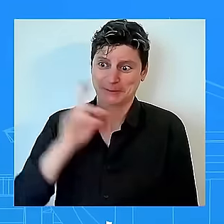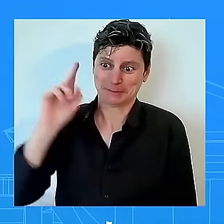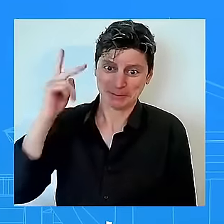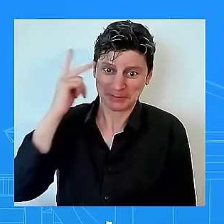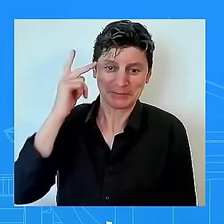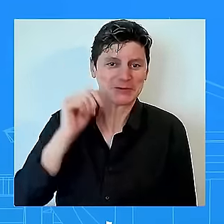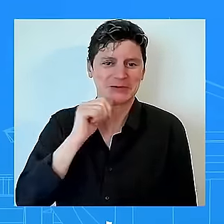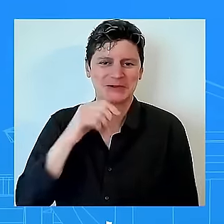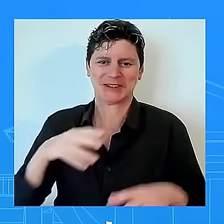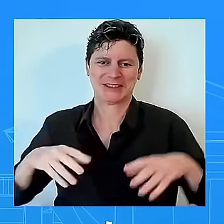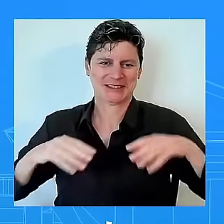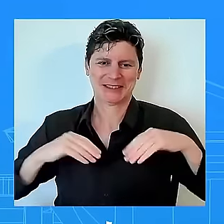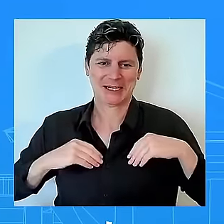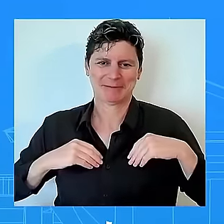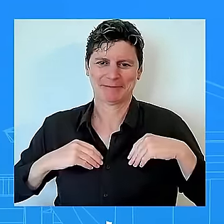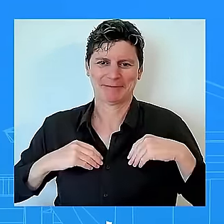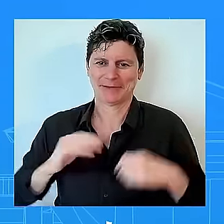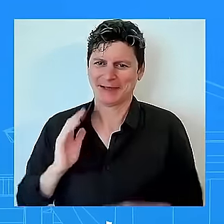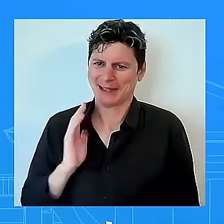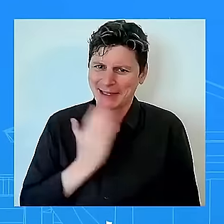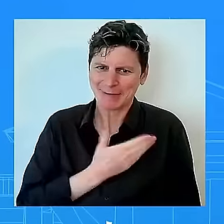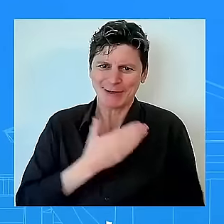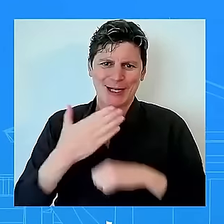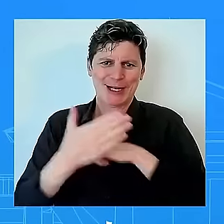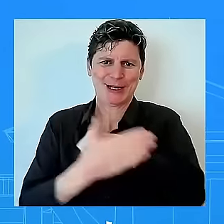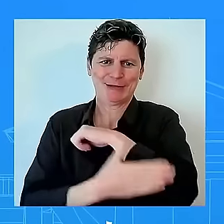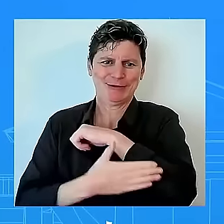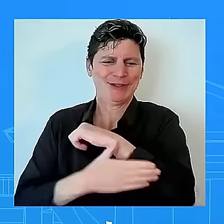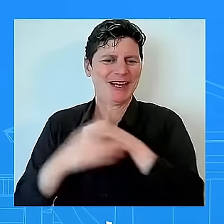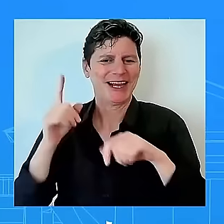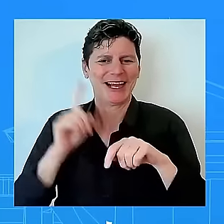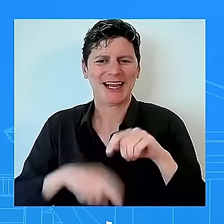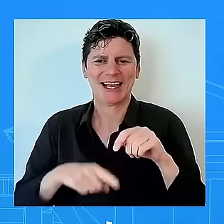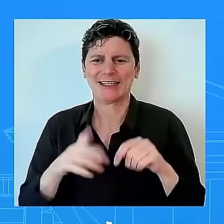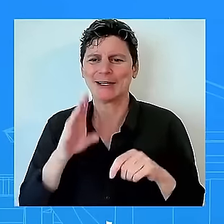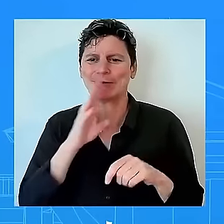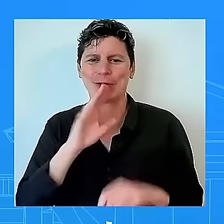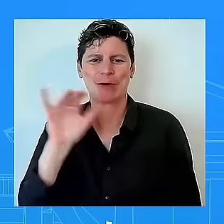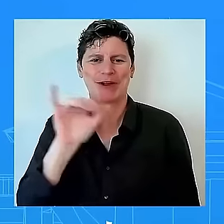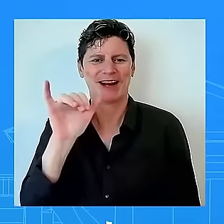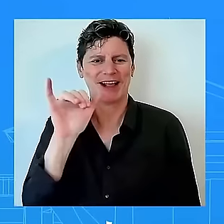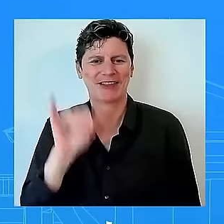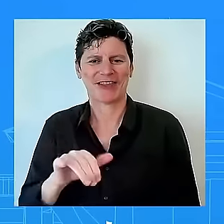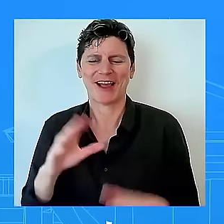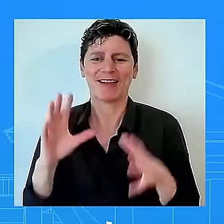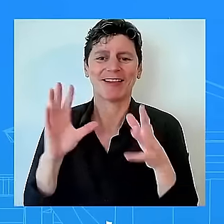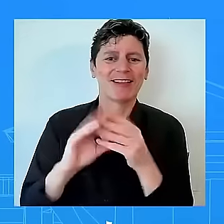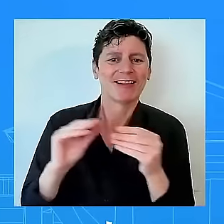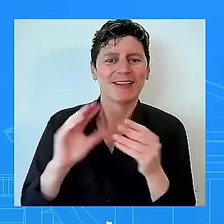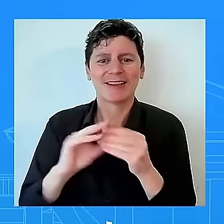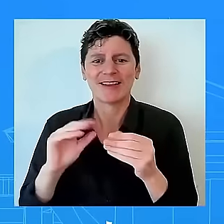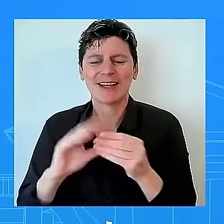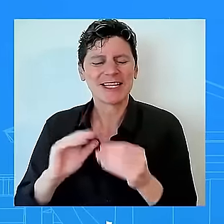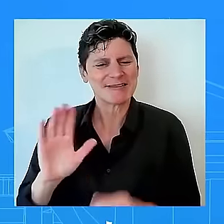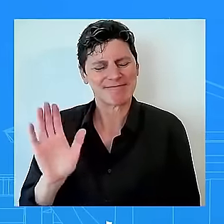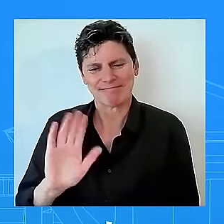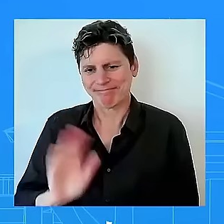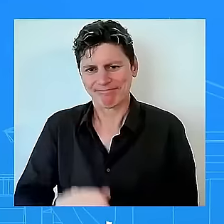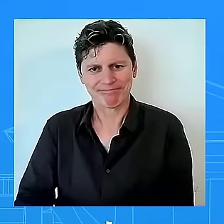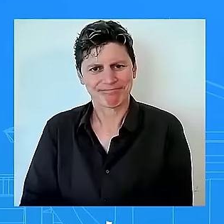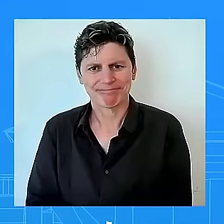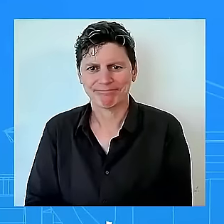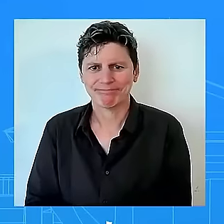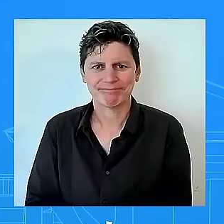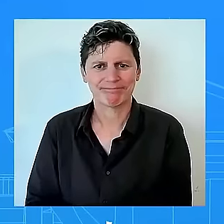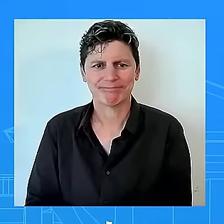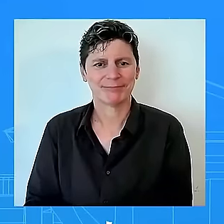speaking that way we should not be saying those things uh it is it is already we we are living in a space right now where